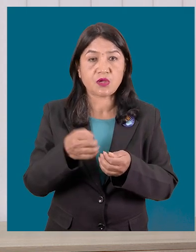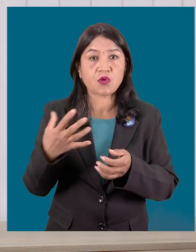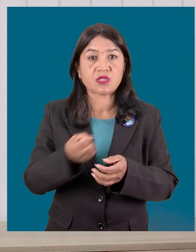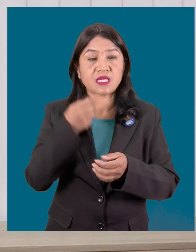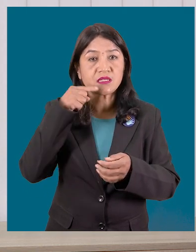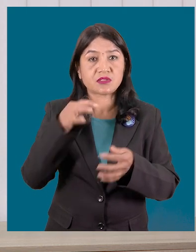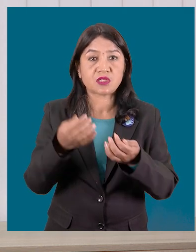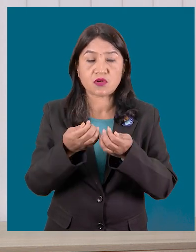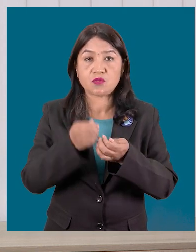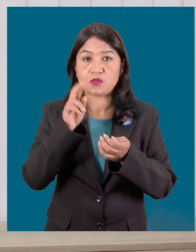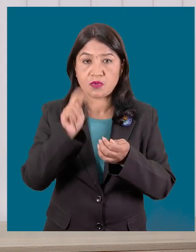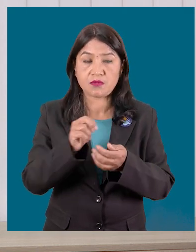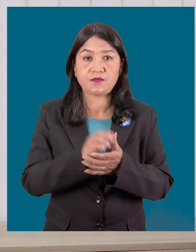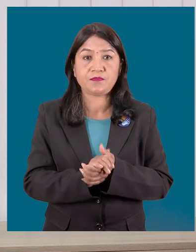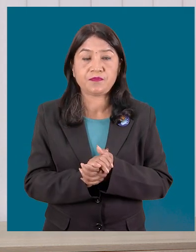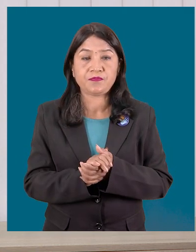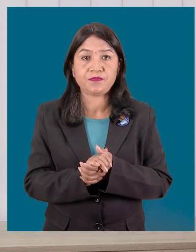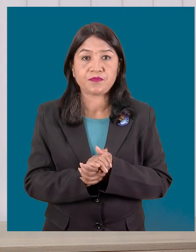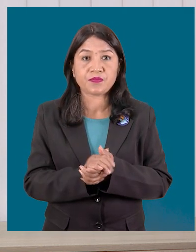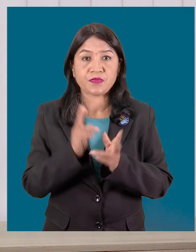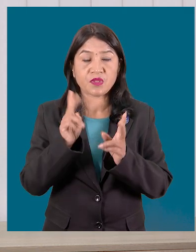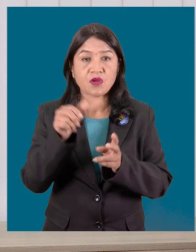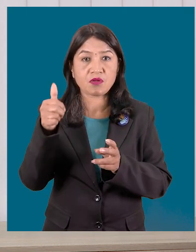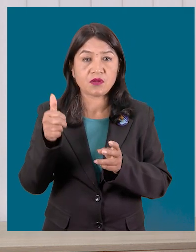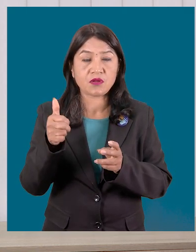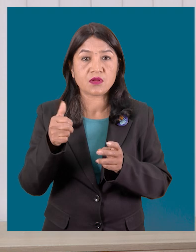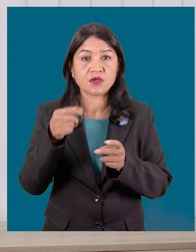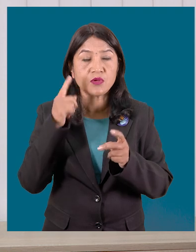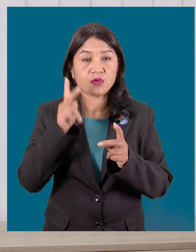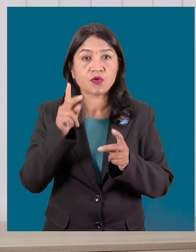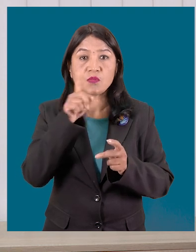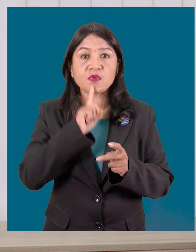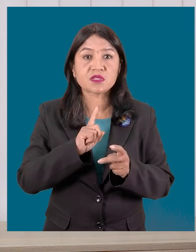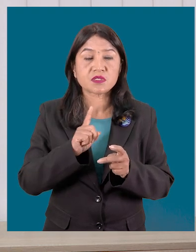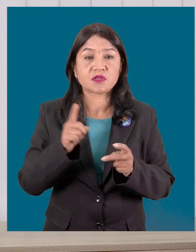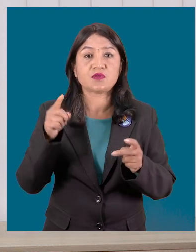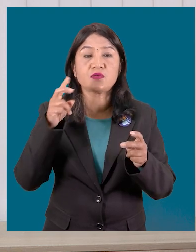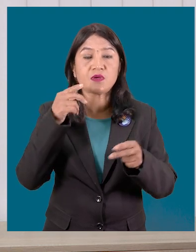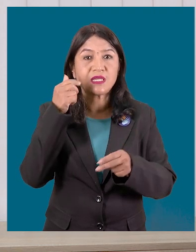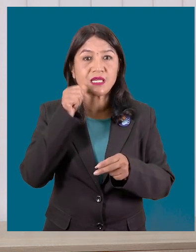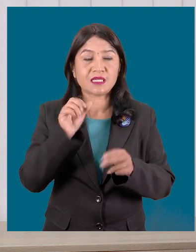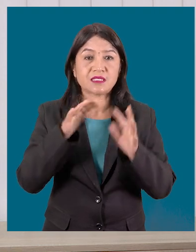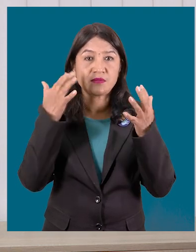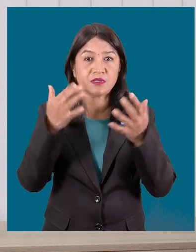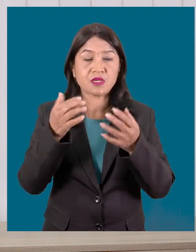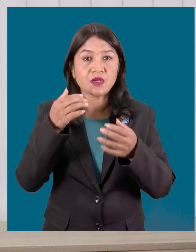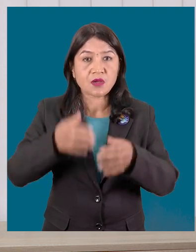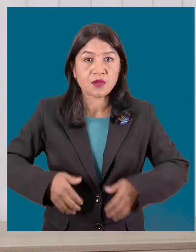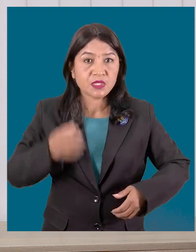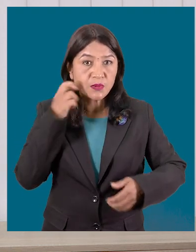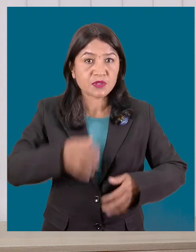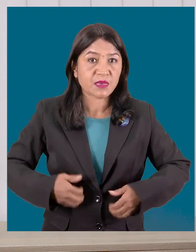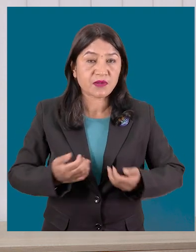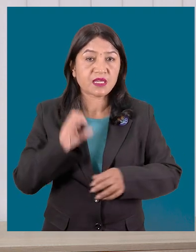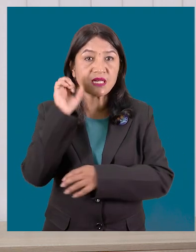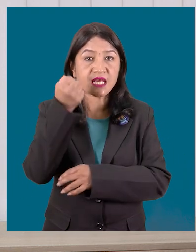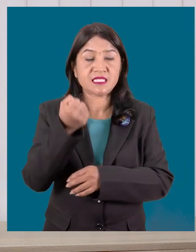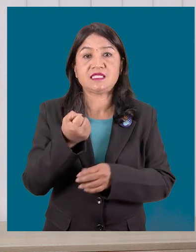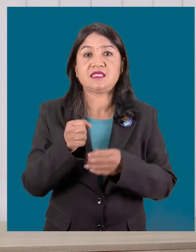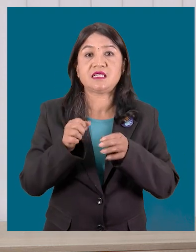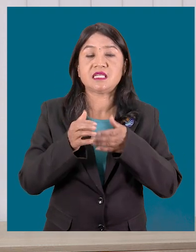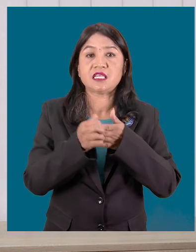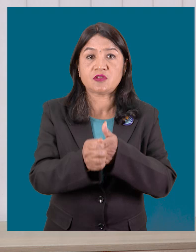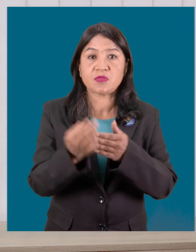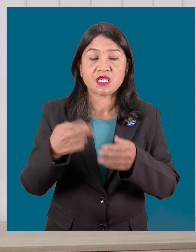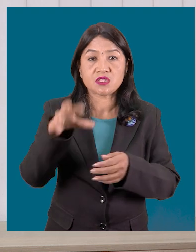theme, Take the Rights Path, My Health, My Right. I call on national leaders, health